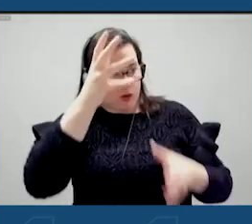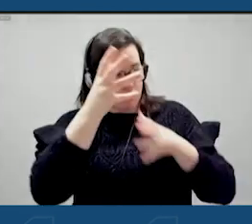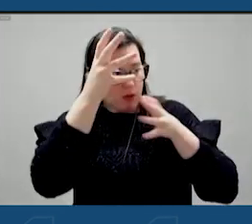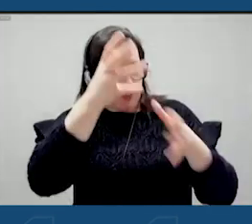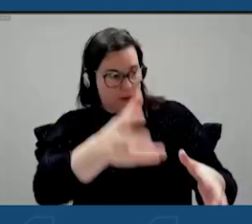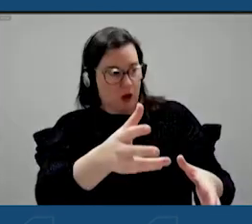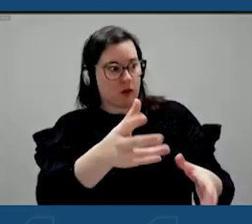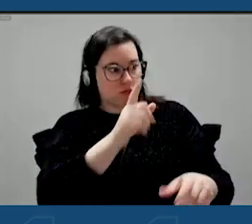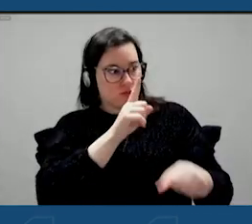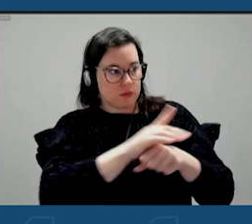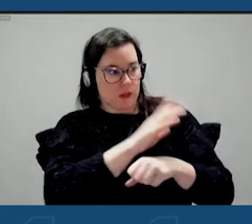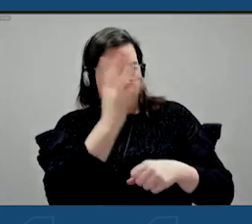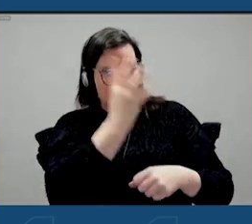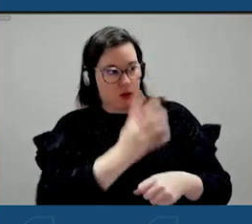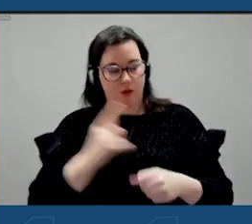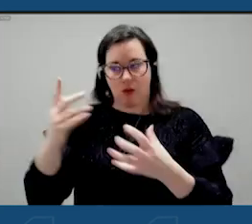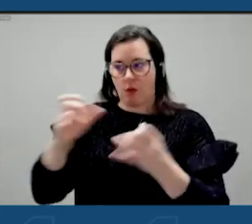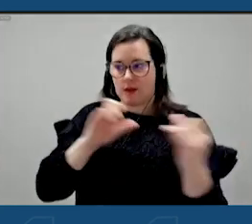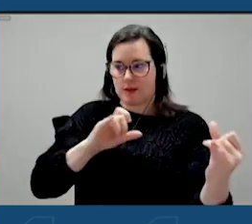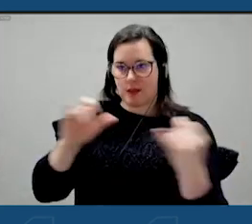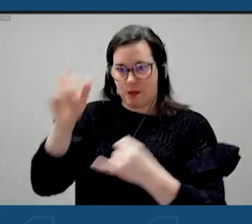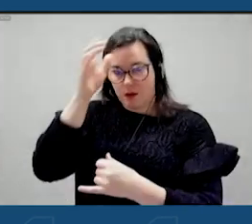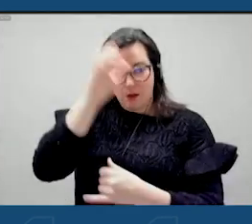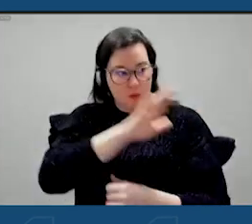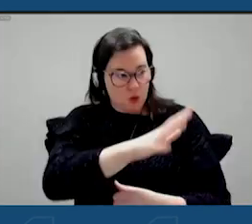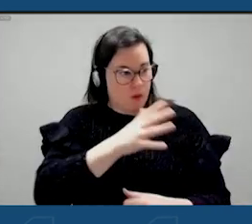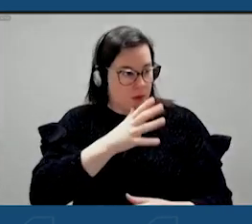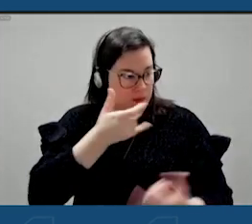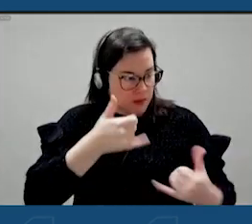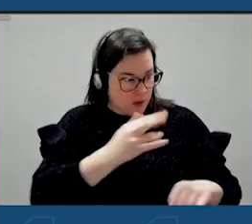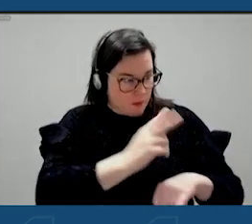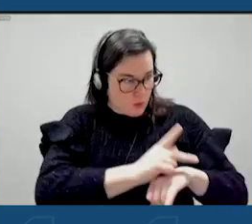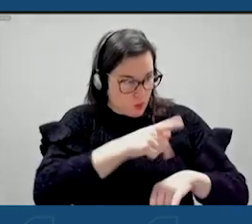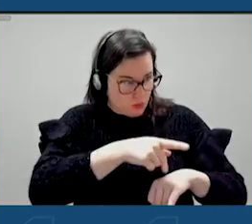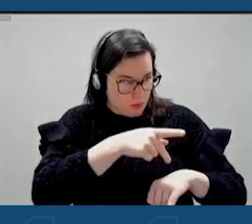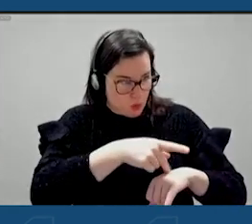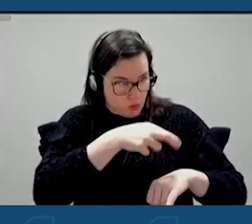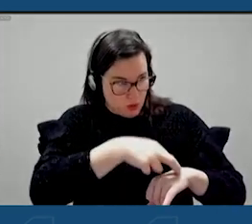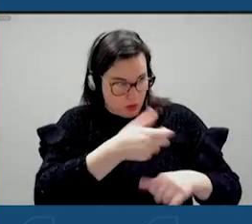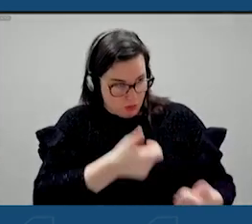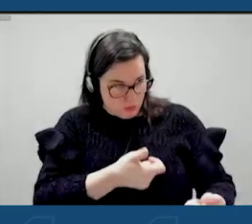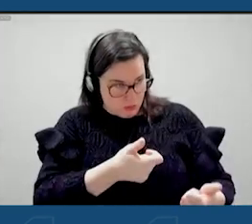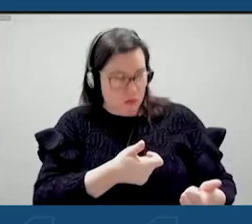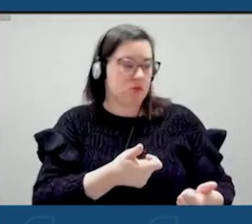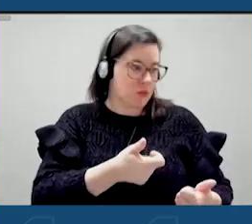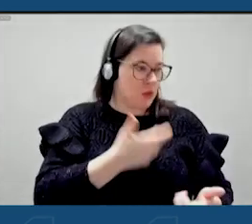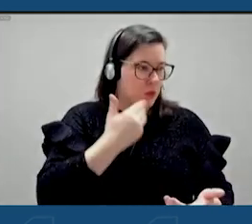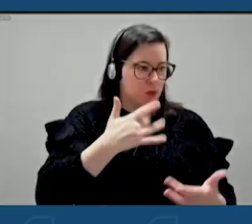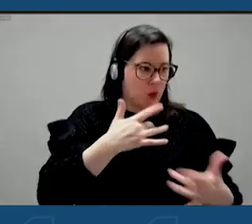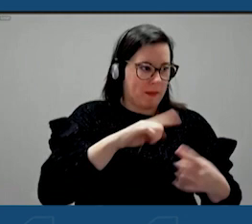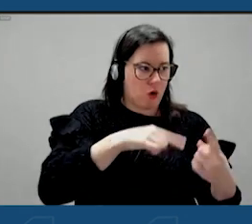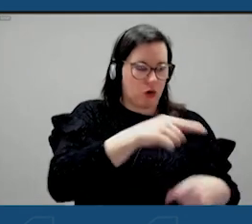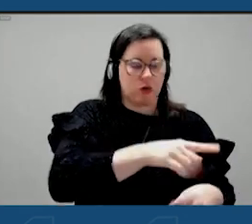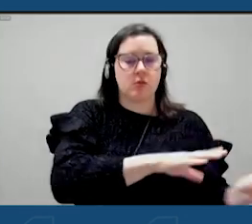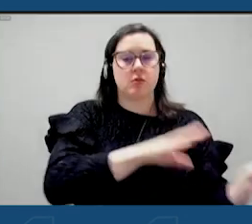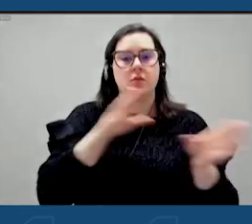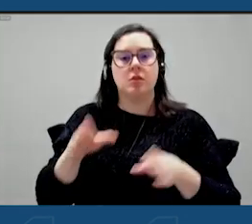right? She doing okay? I know she was worried about her during the hurricane. So Mayor Rose, as you mentioned, developing the marina.